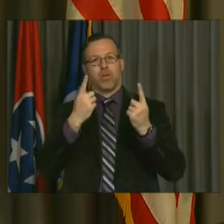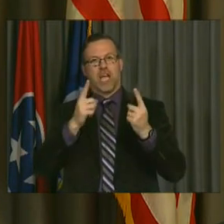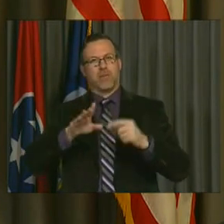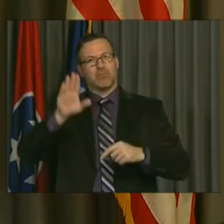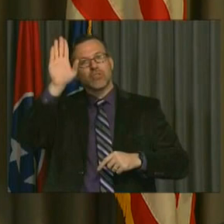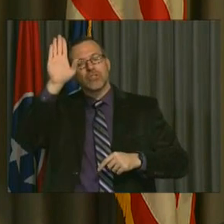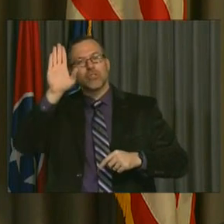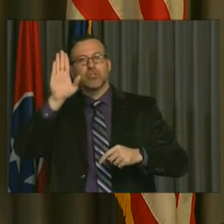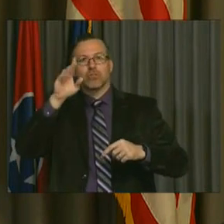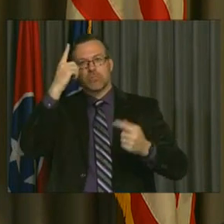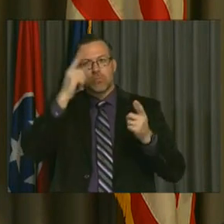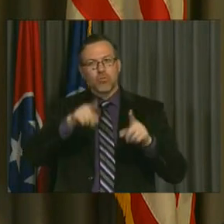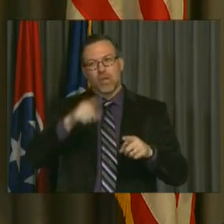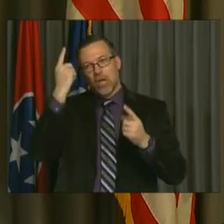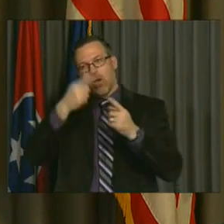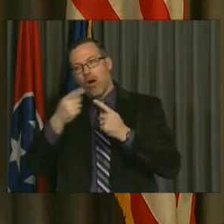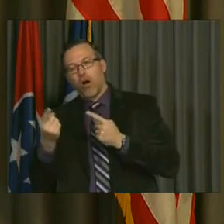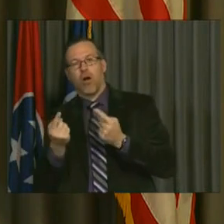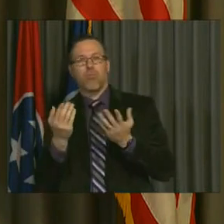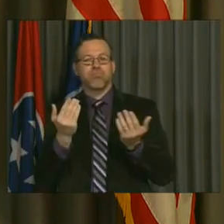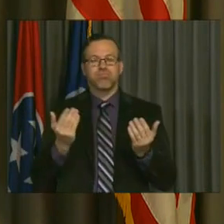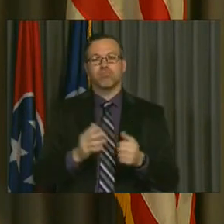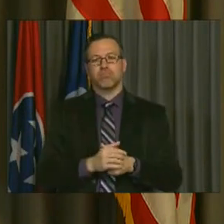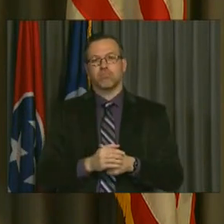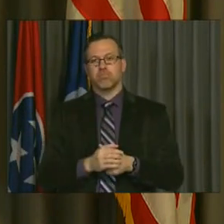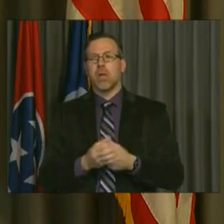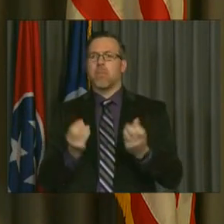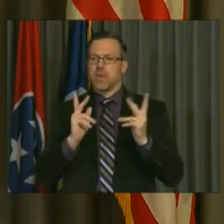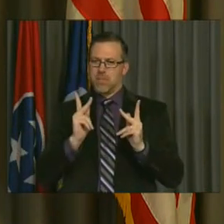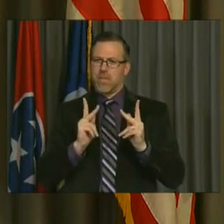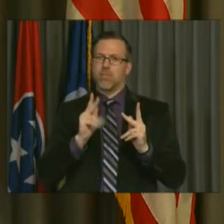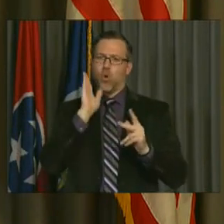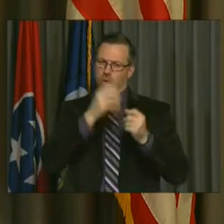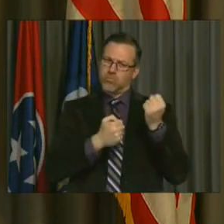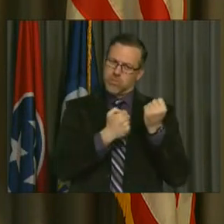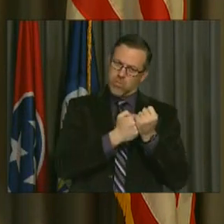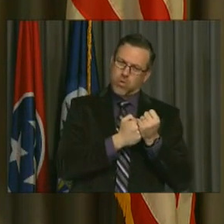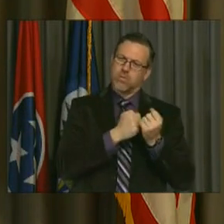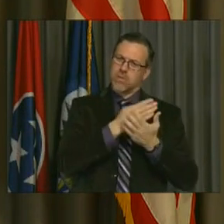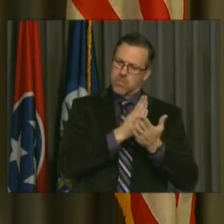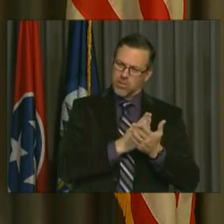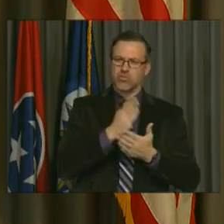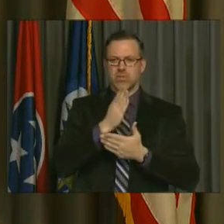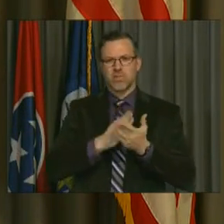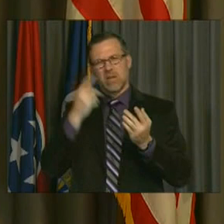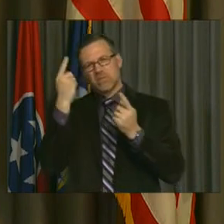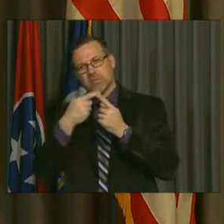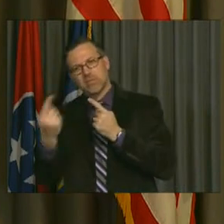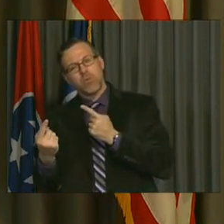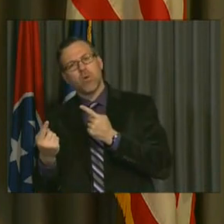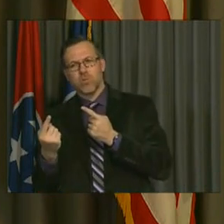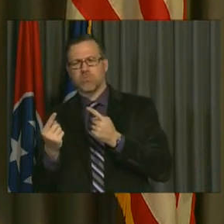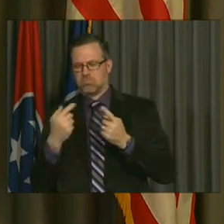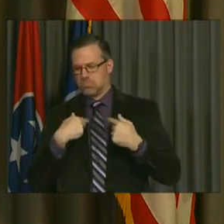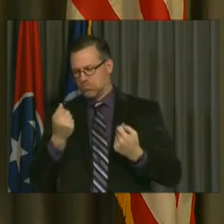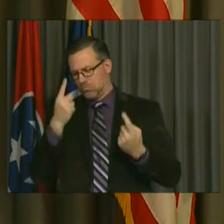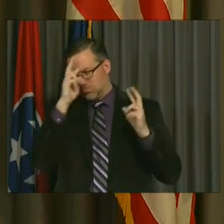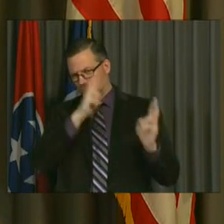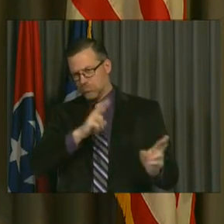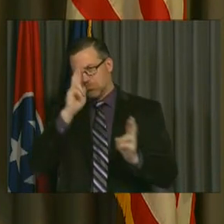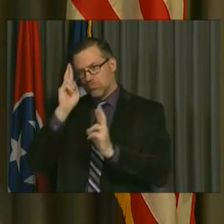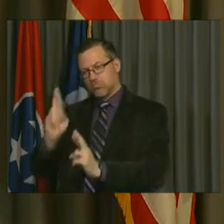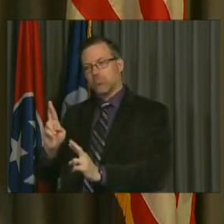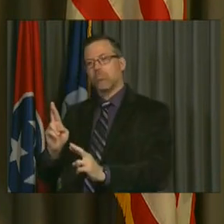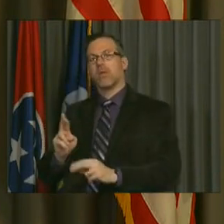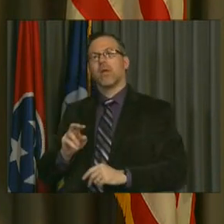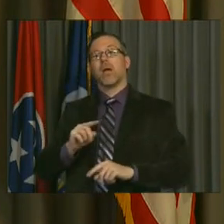We know that there will be people who have strong opinions on both sides of this budget. But in the end, after discussions and hearings and